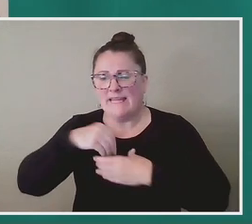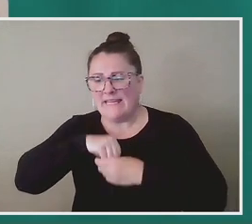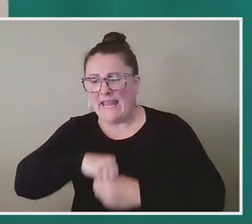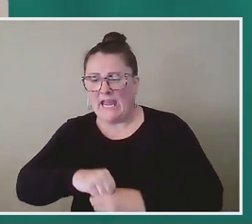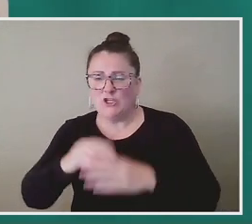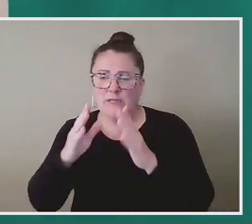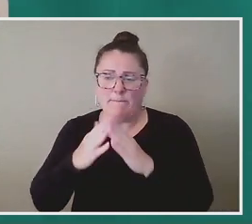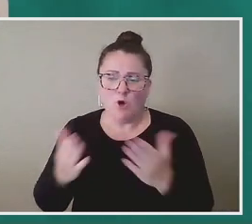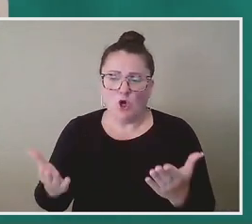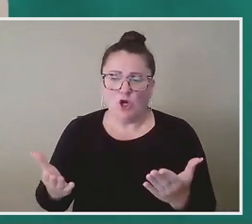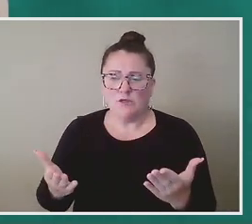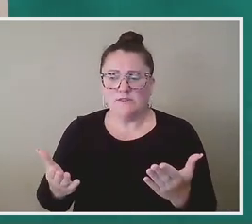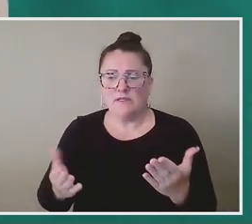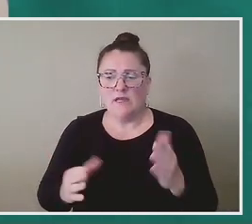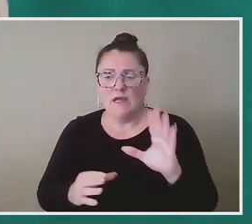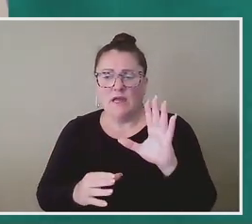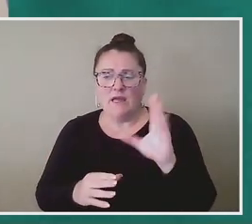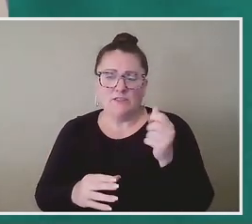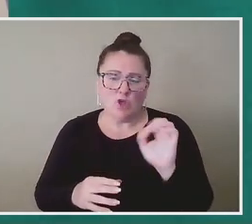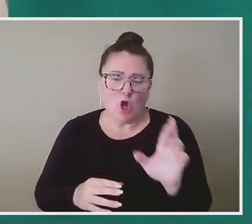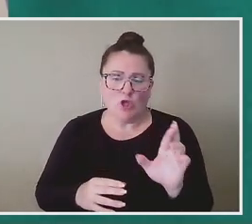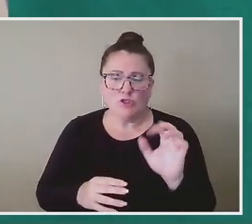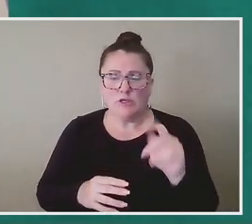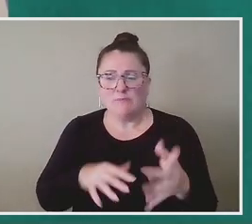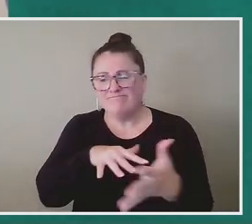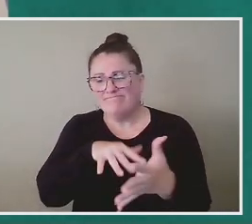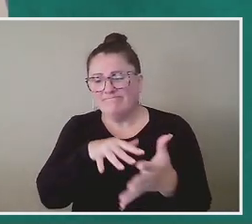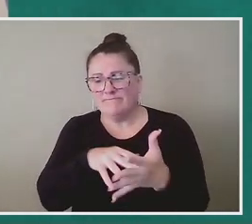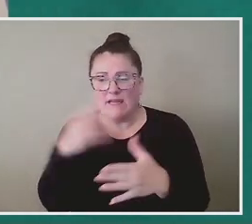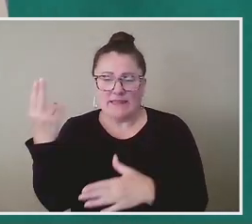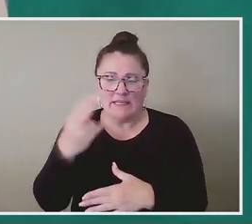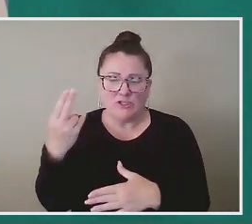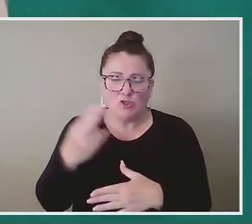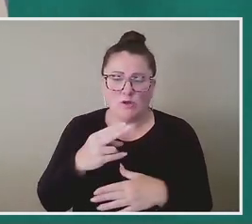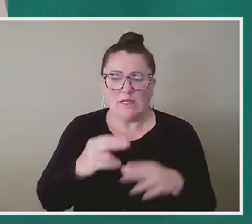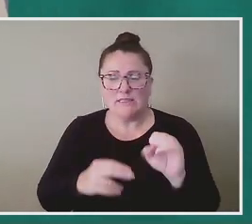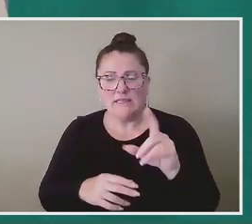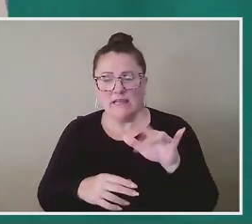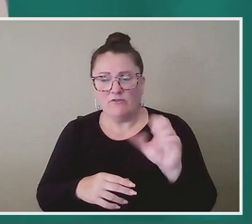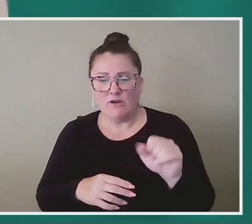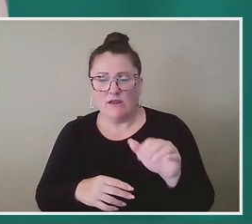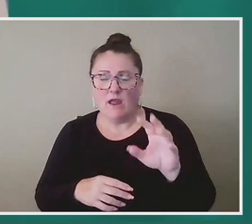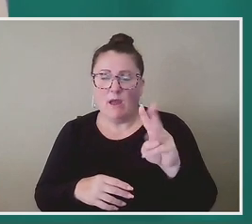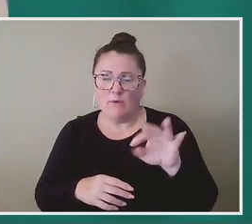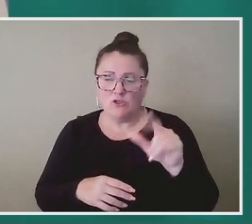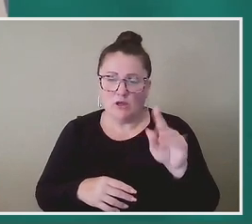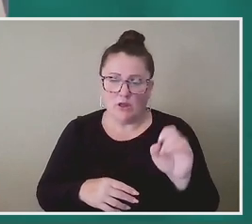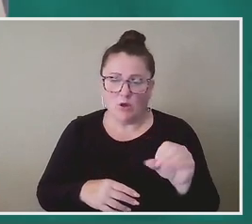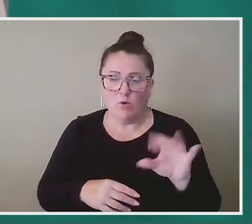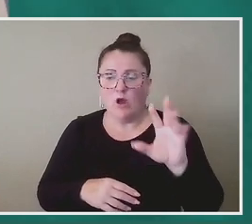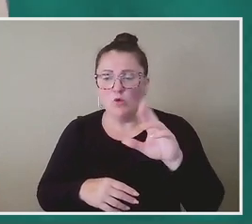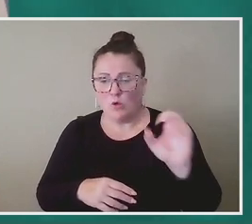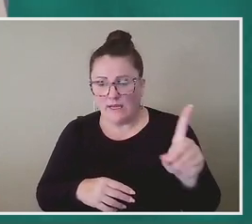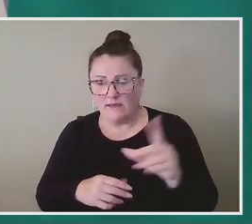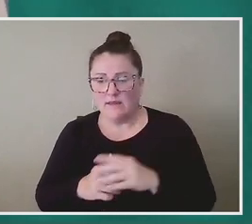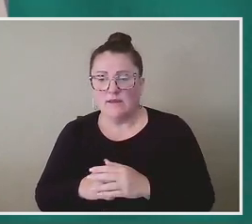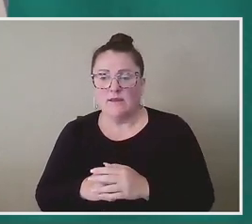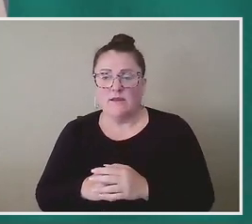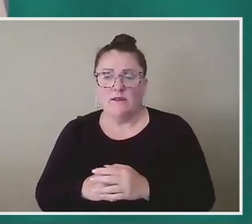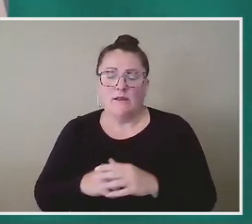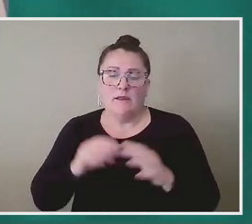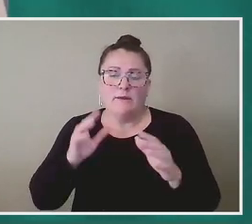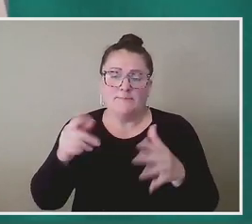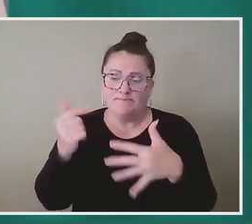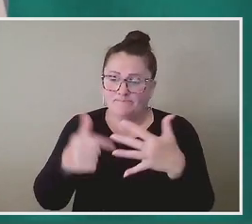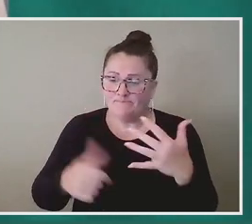that are in scholarship on the history of slavery, many of them behind the Hemingses and Monticello, Byronette Gordon-Reed, The Price for Their Pound of Flesh, Diana